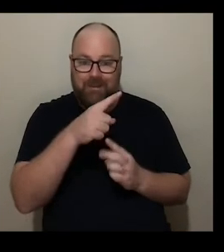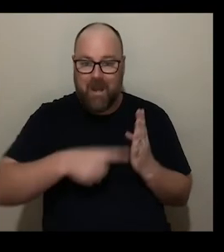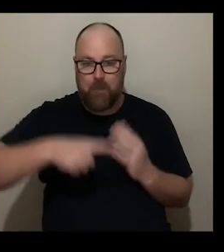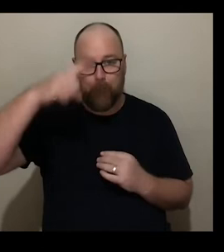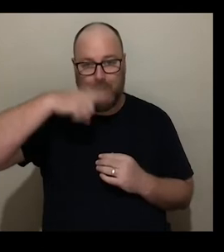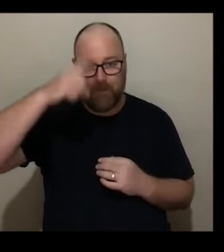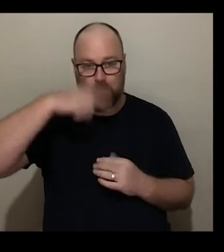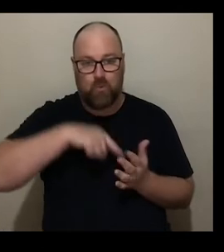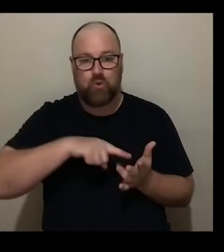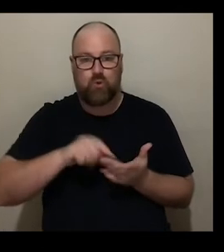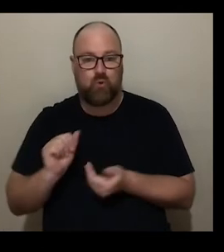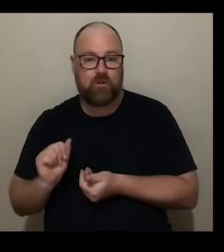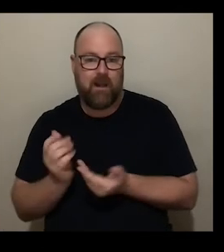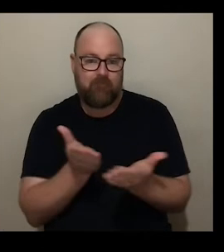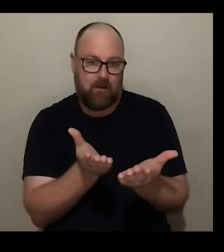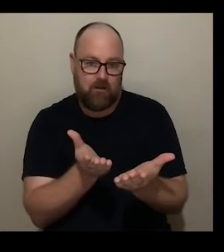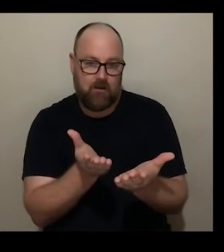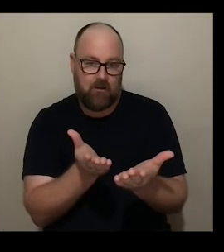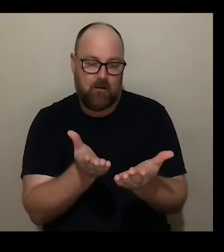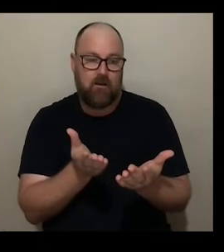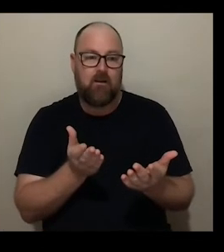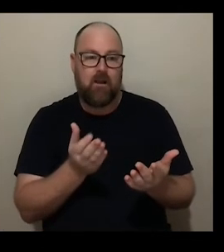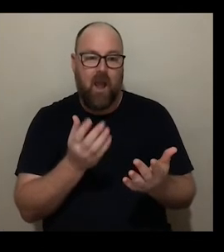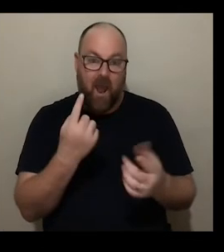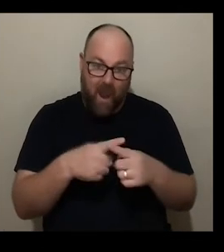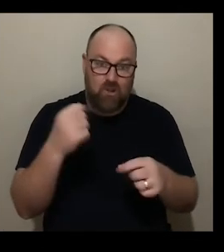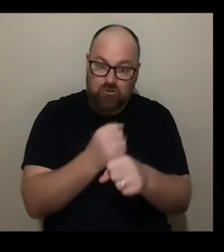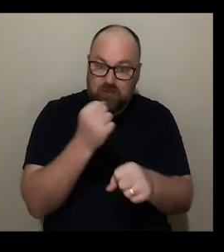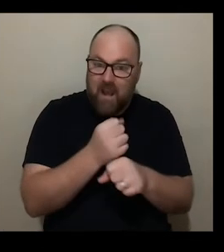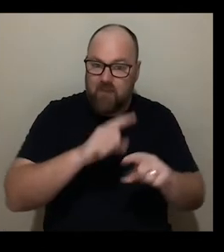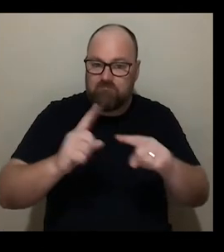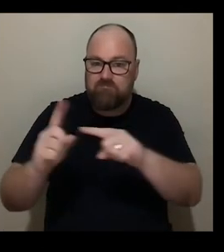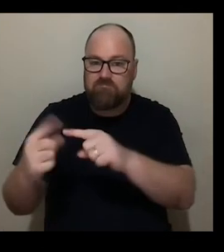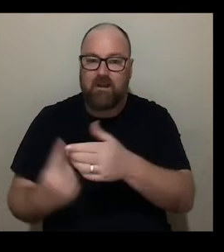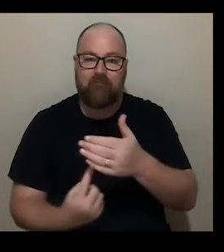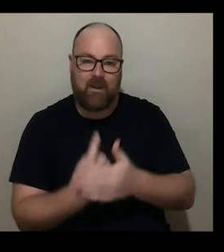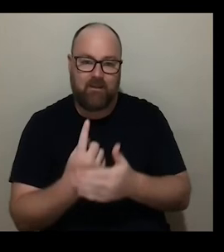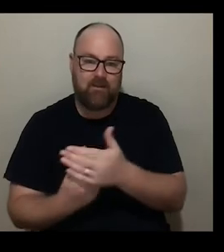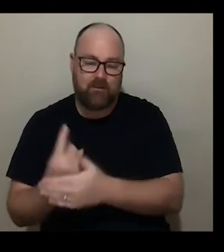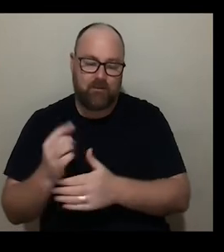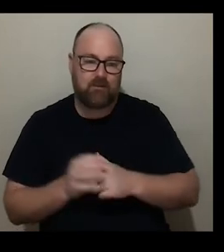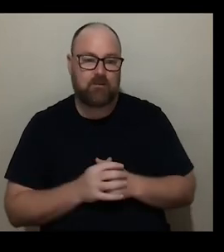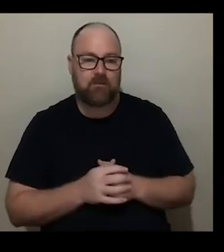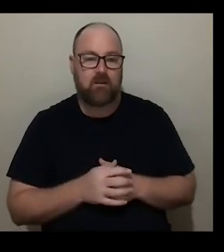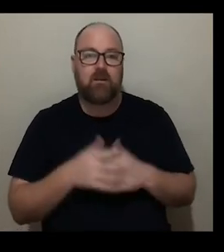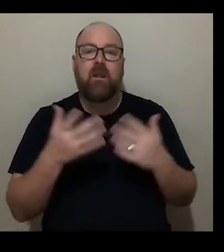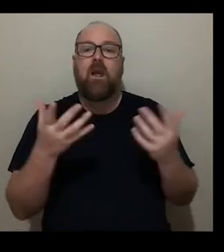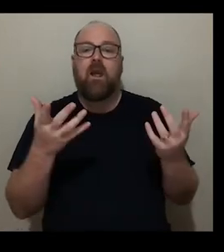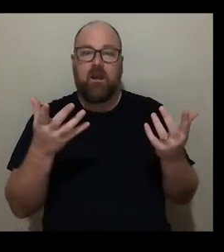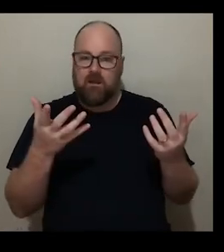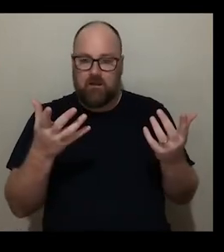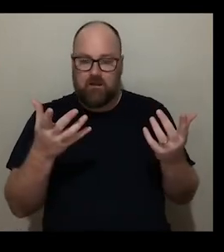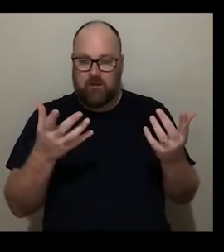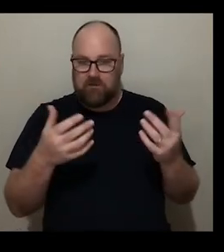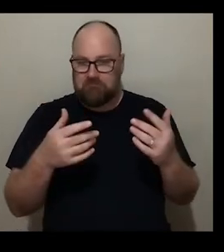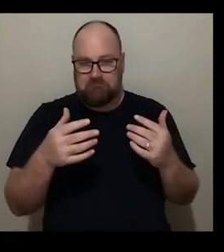people in the the delivery um and the creation of those events as well then suddenly we went into